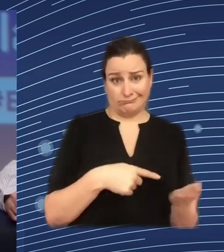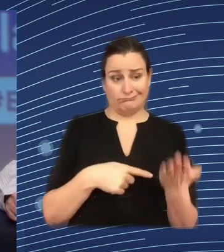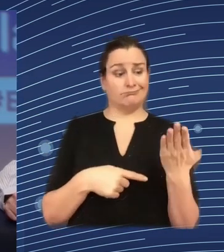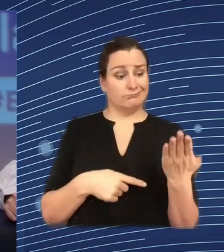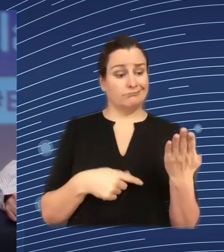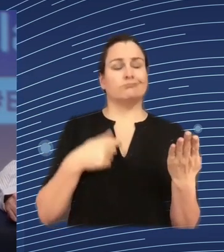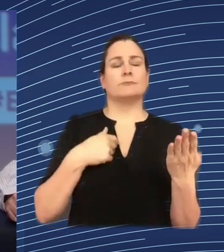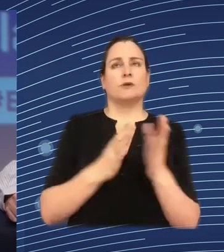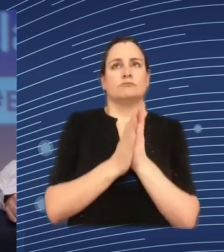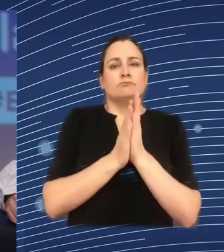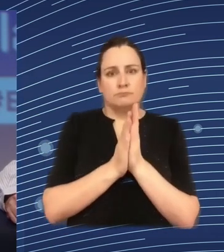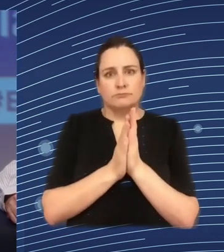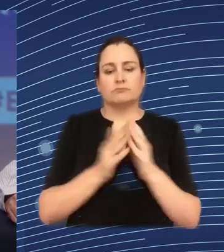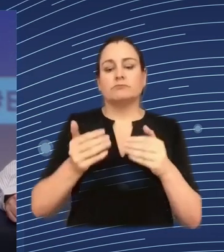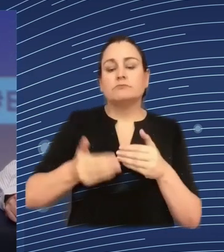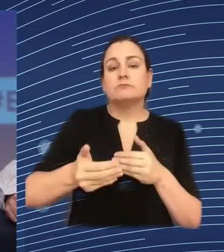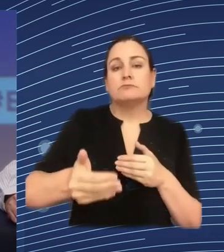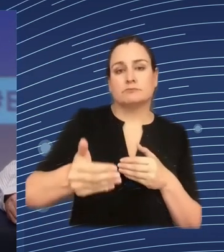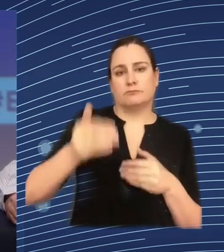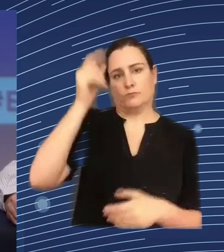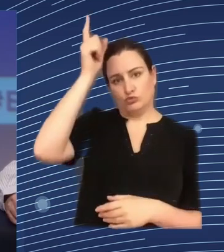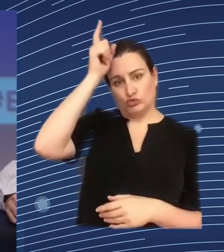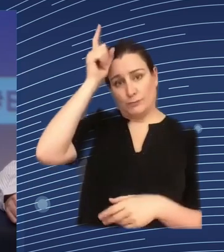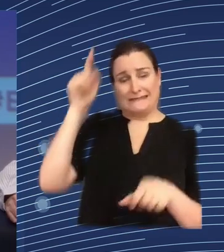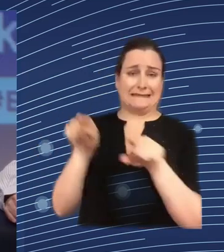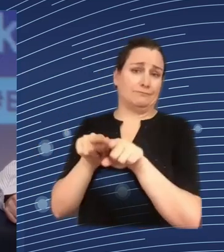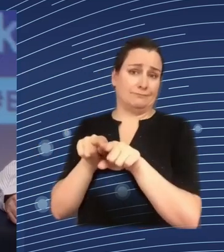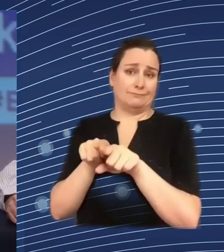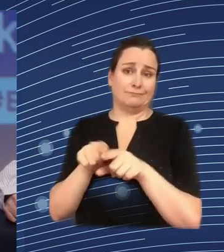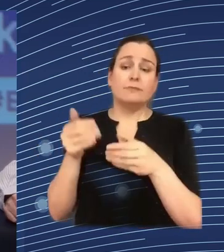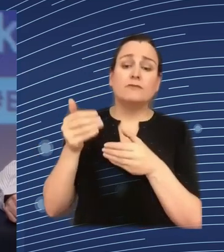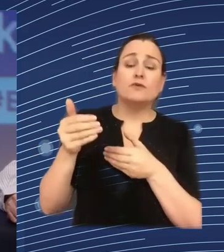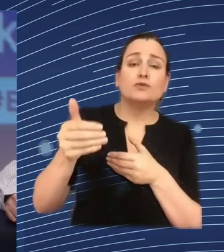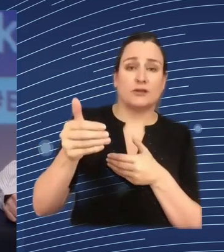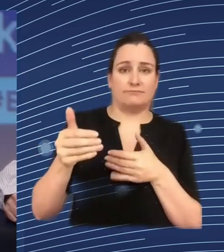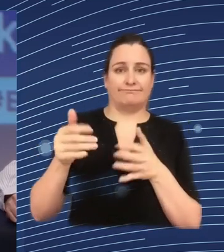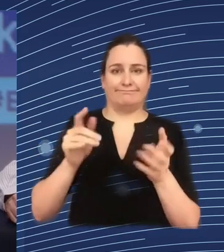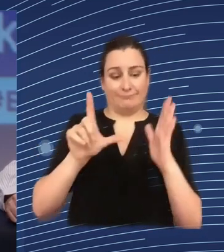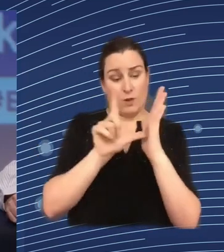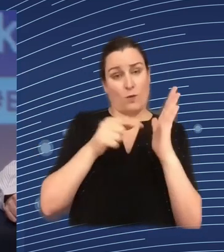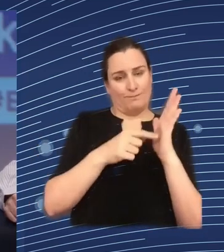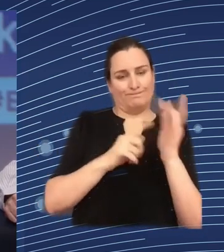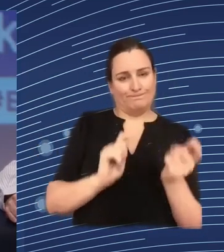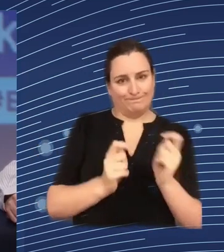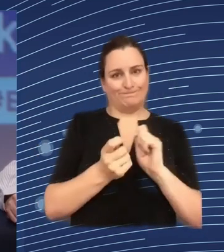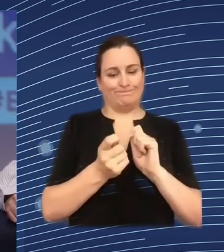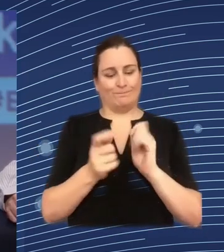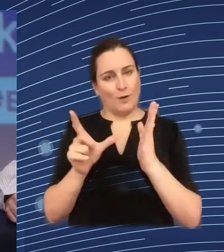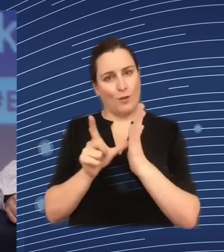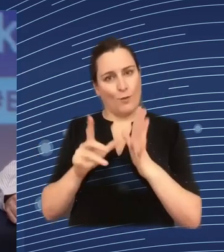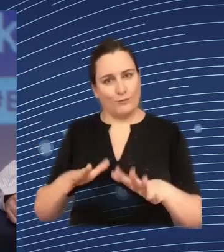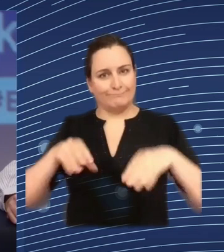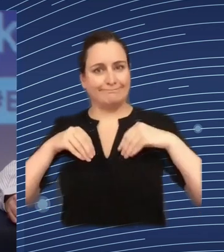regulations that take account of advancing um take account of the growing importance